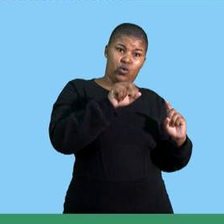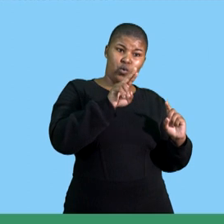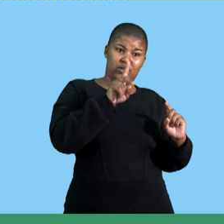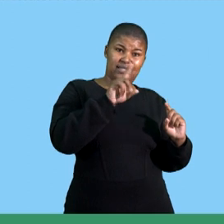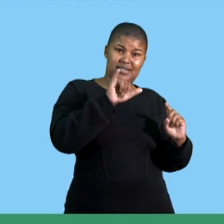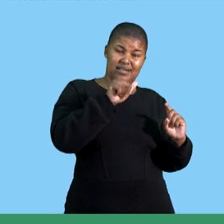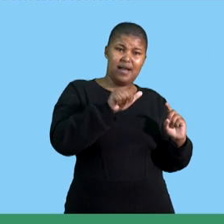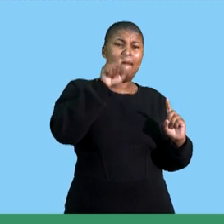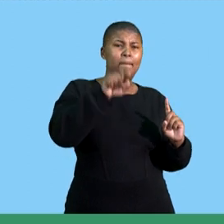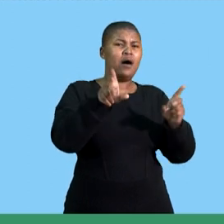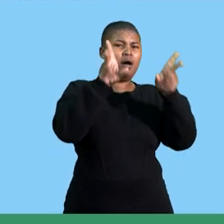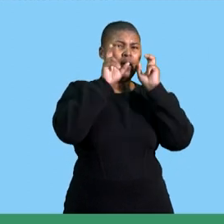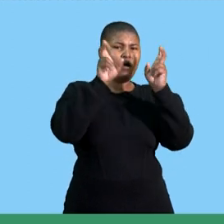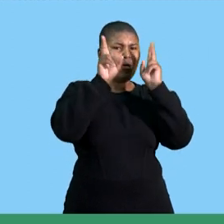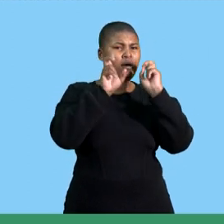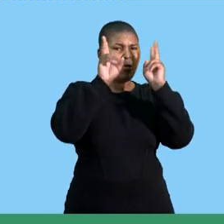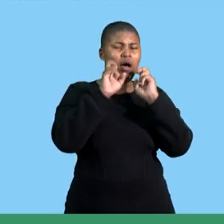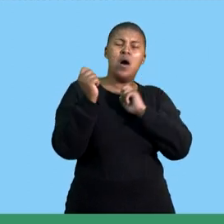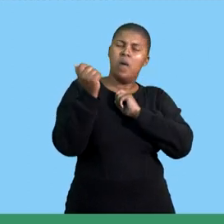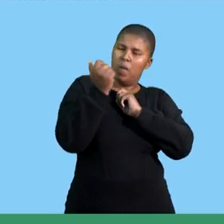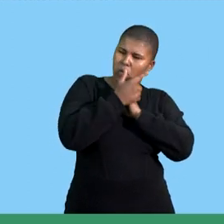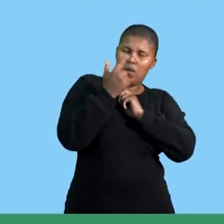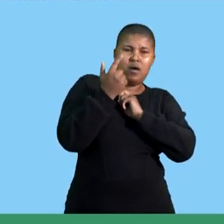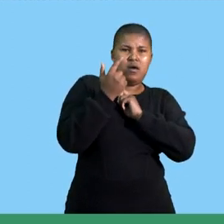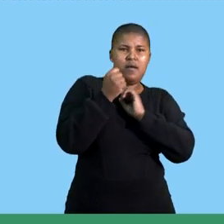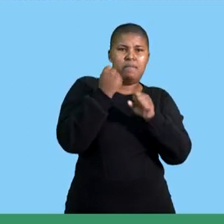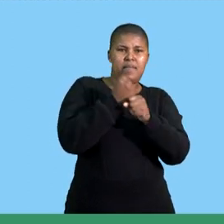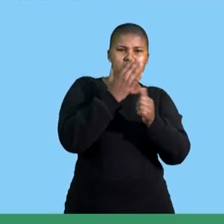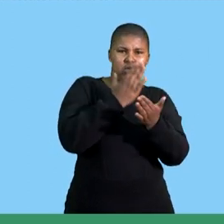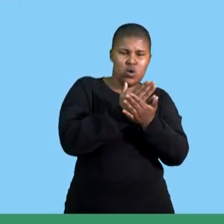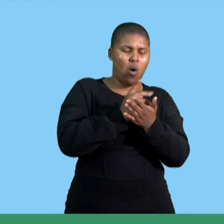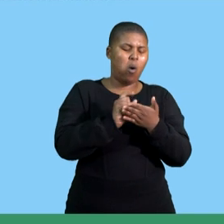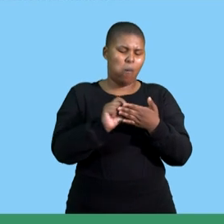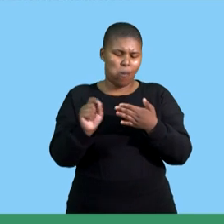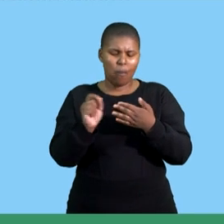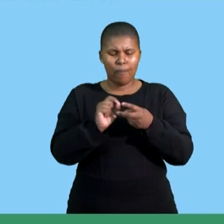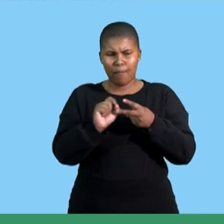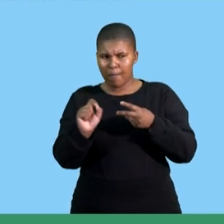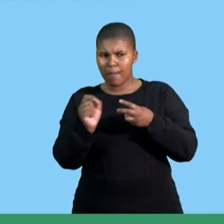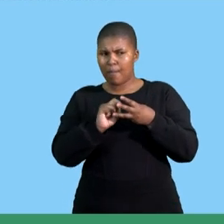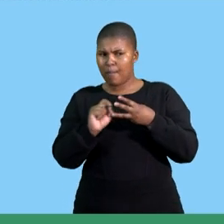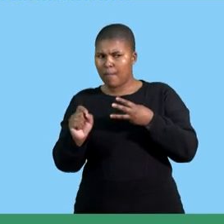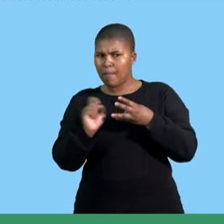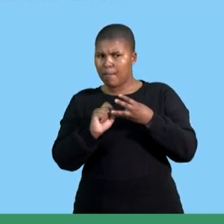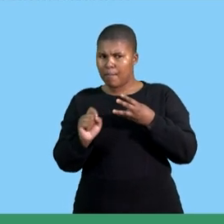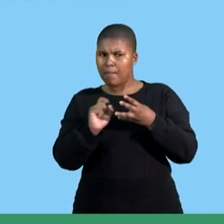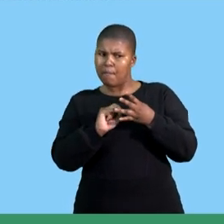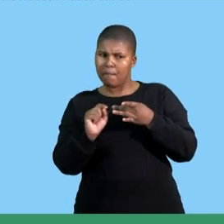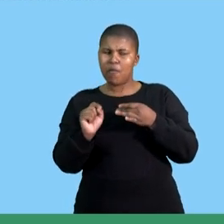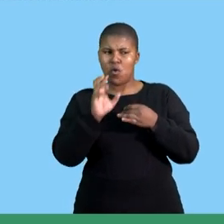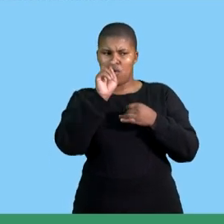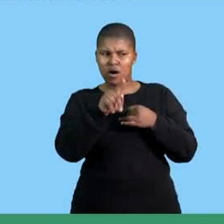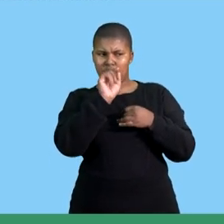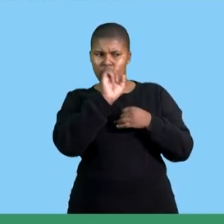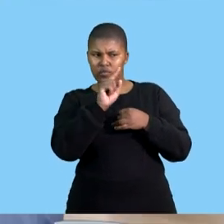words of the question so when responding to questions in a non-aggressive and professional manner claudia should make sure